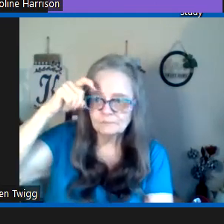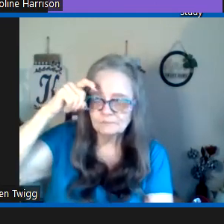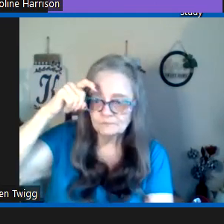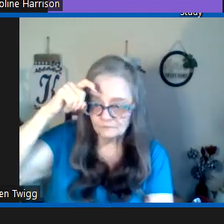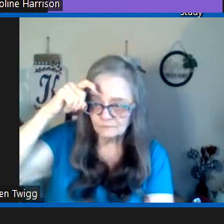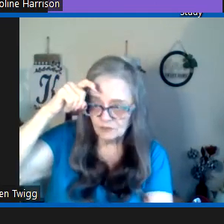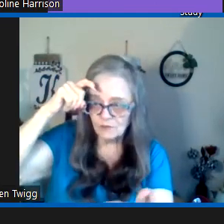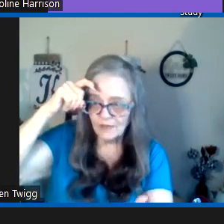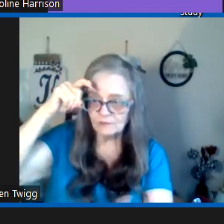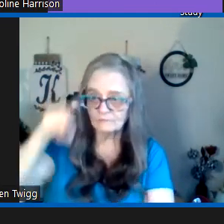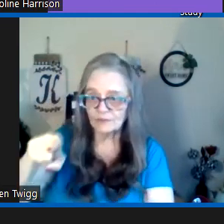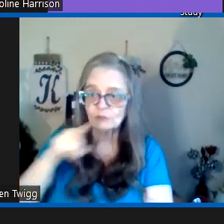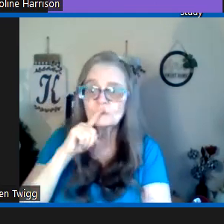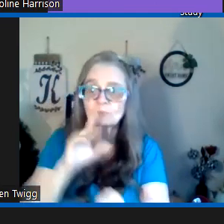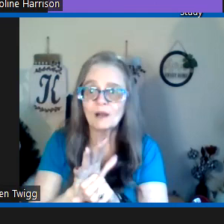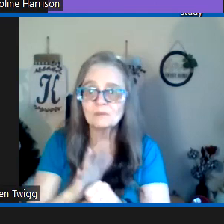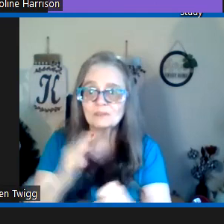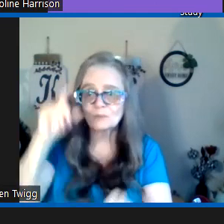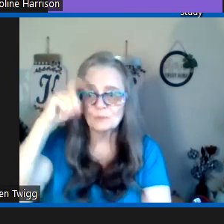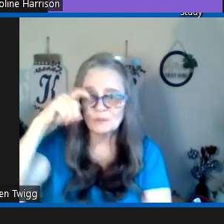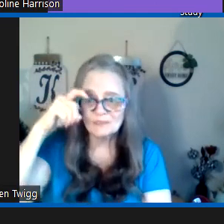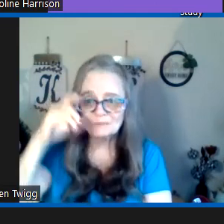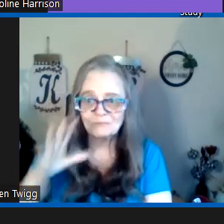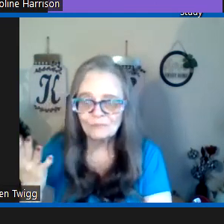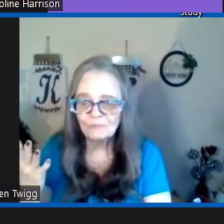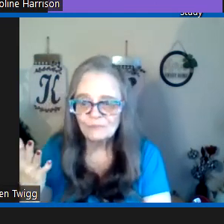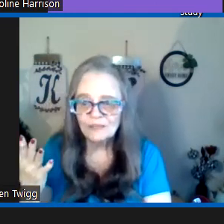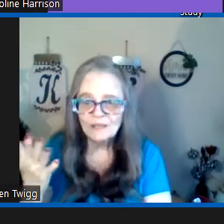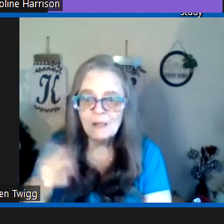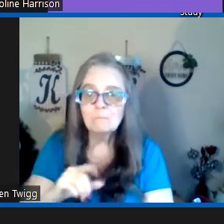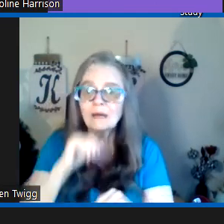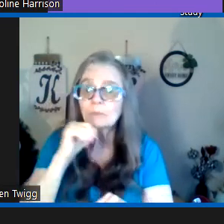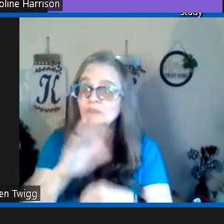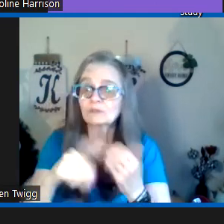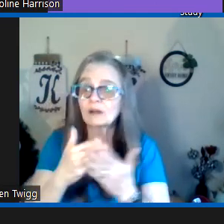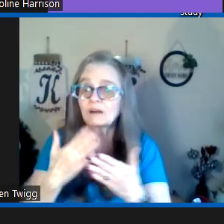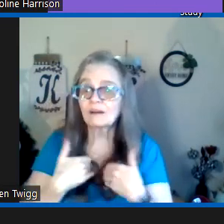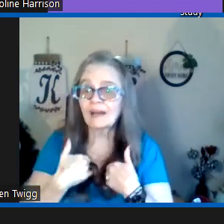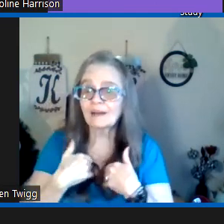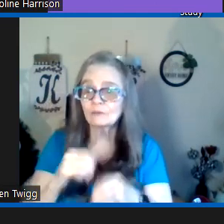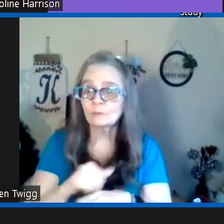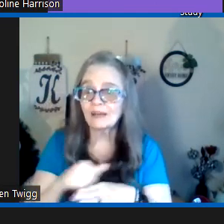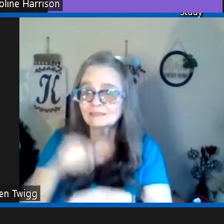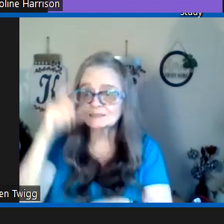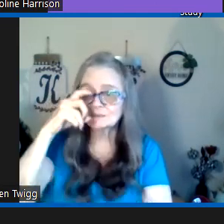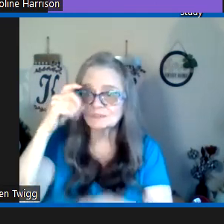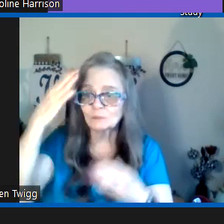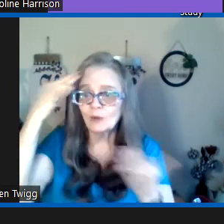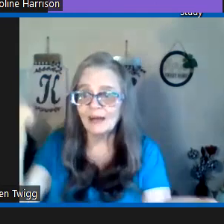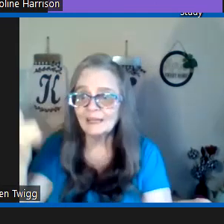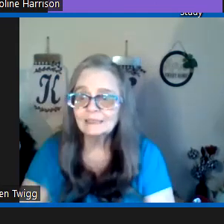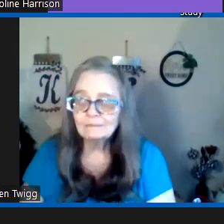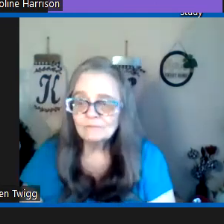wisdom do you know that that you are promised wisdom but we don't all have or practice